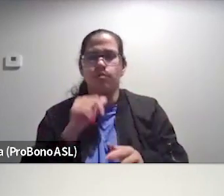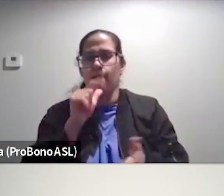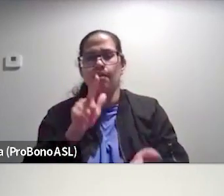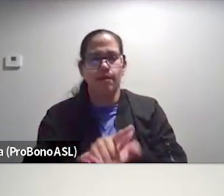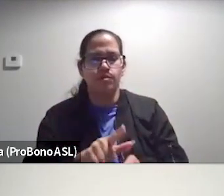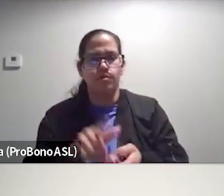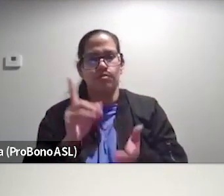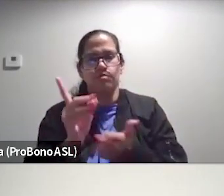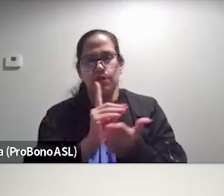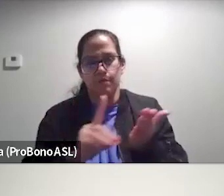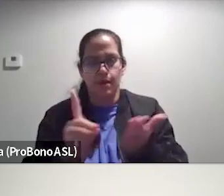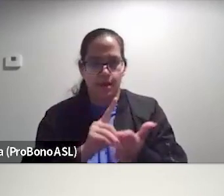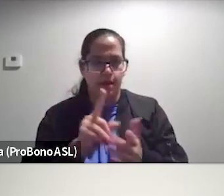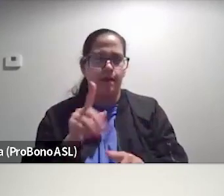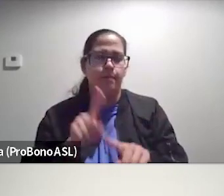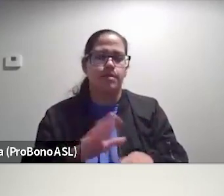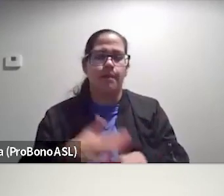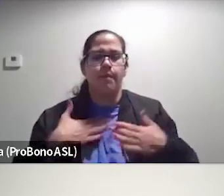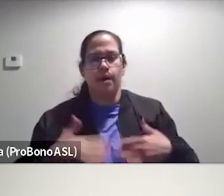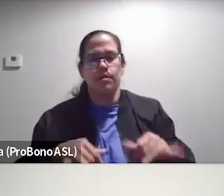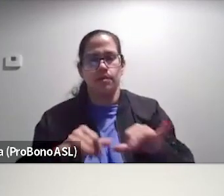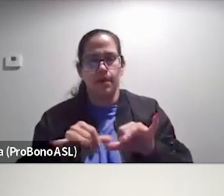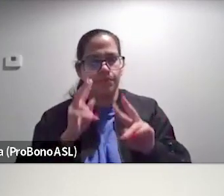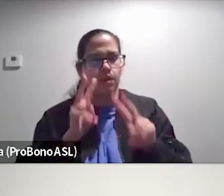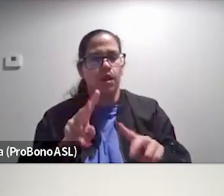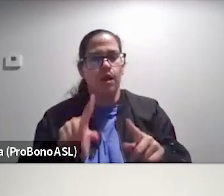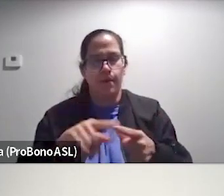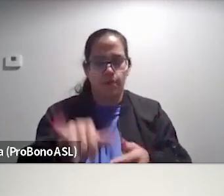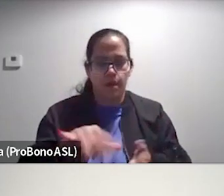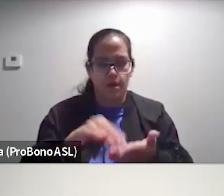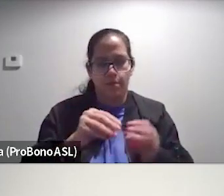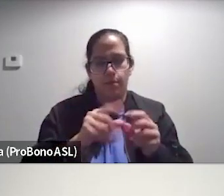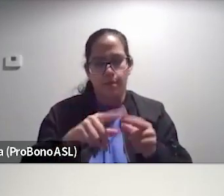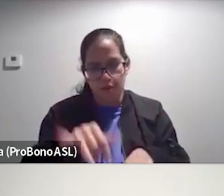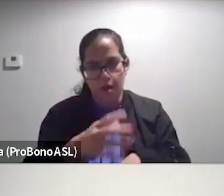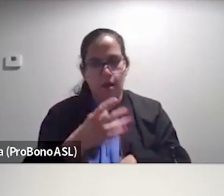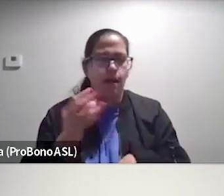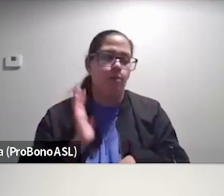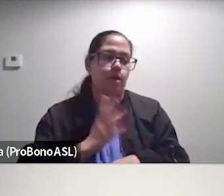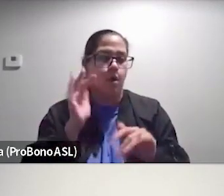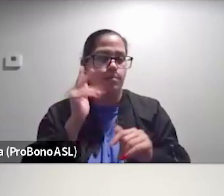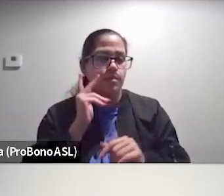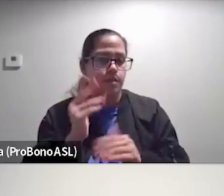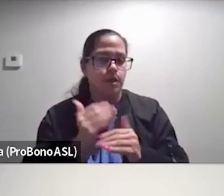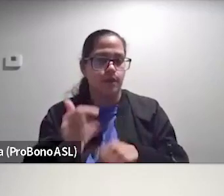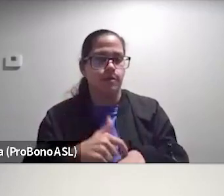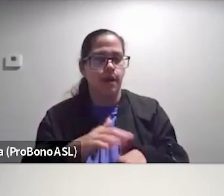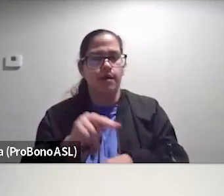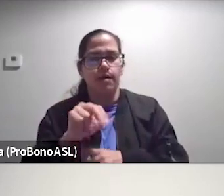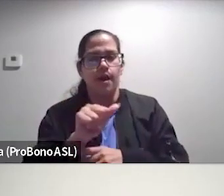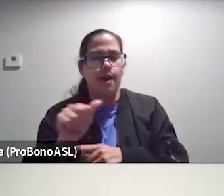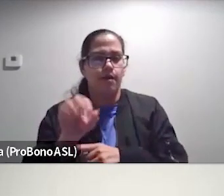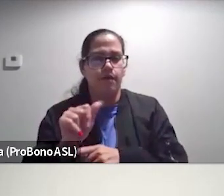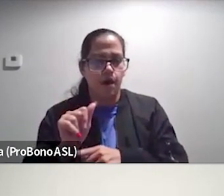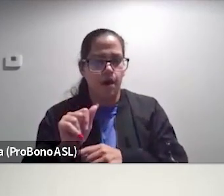on body size. So please do check us out more, learn more about that. And, um, and we hope to see you next time on the NAPA webinar